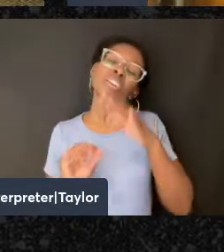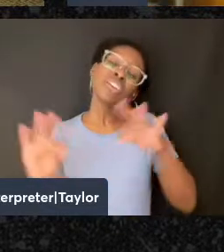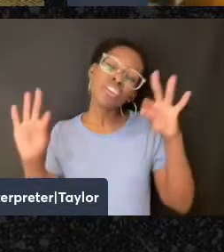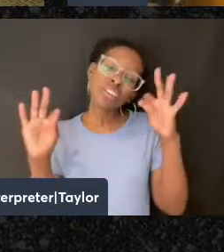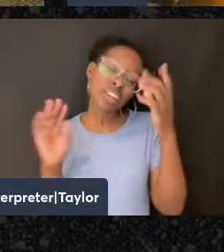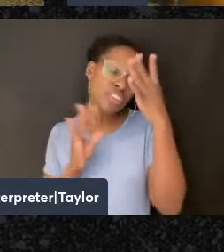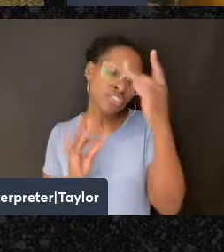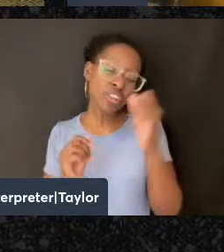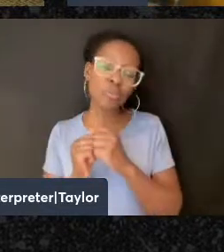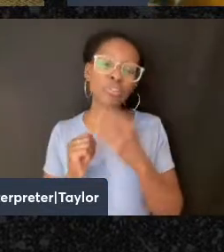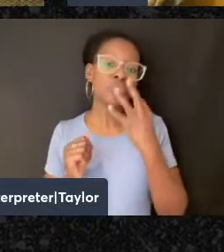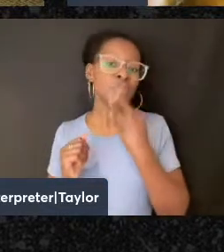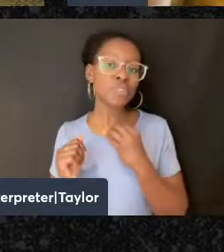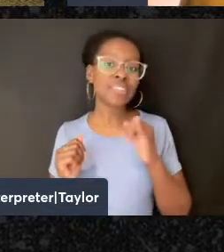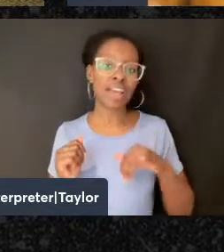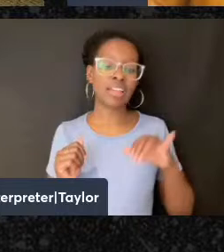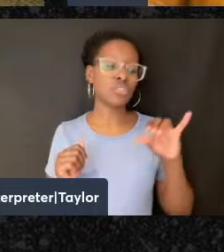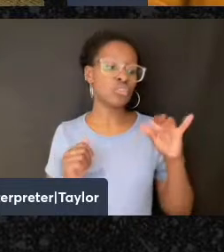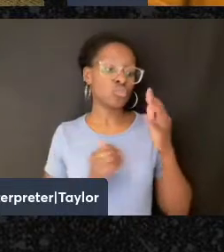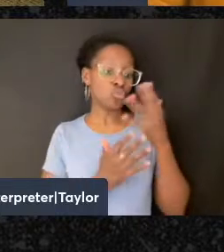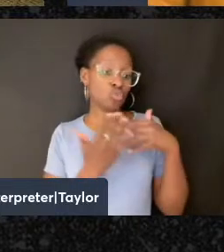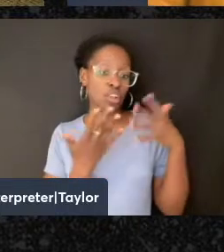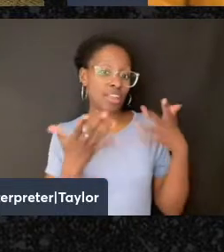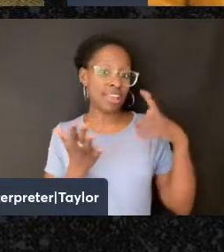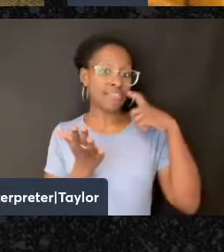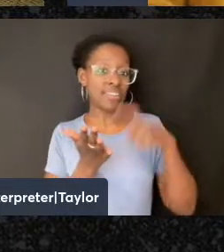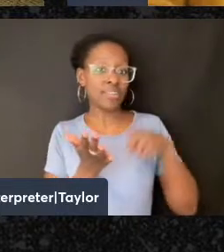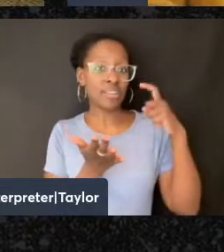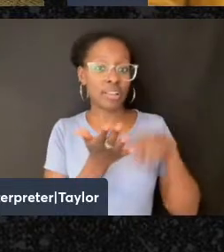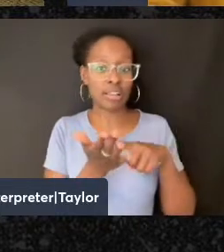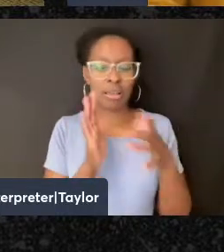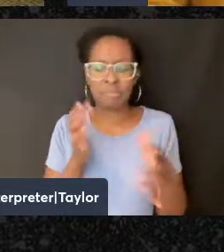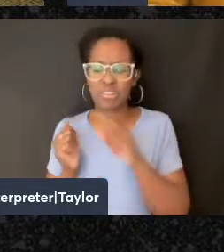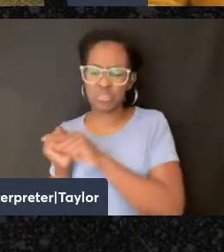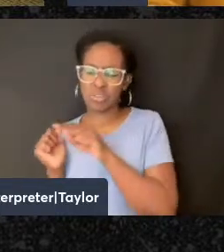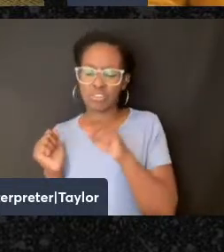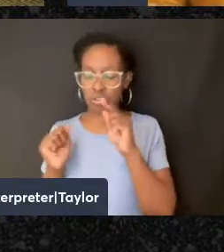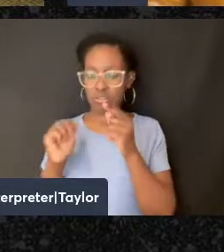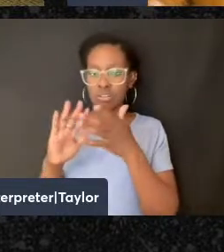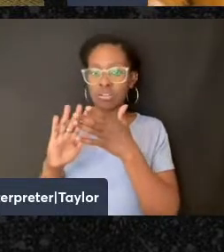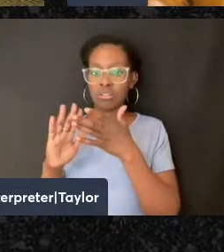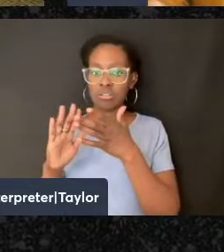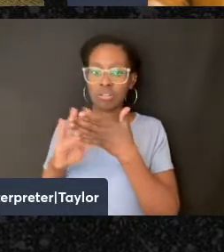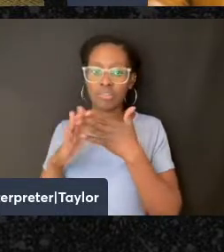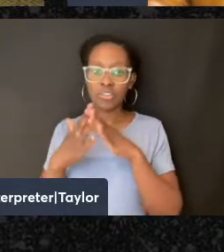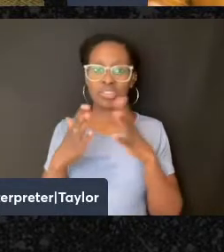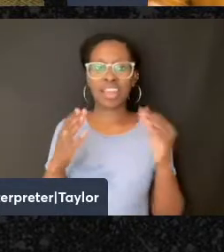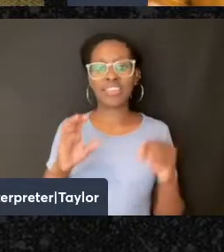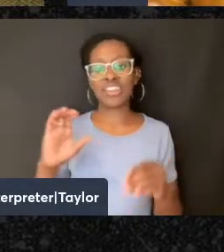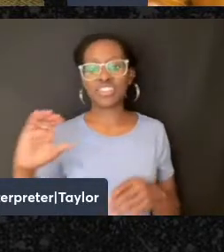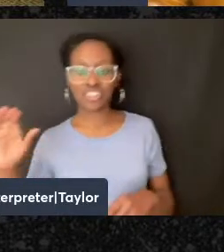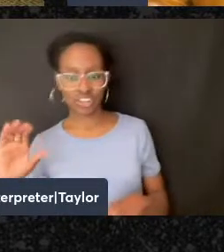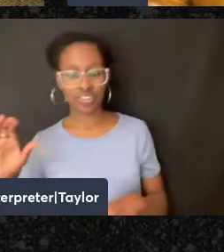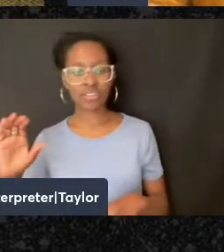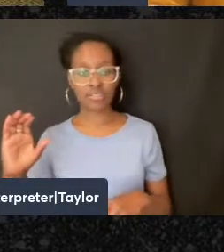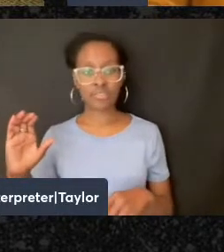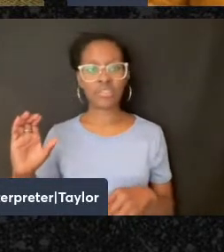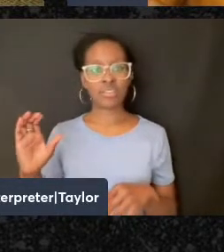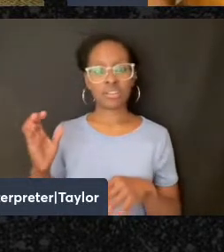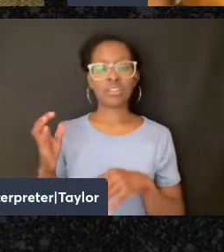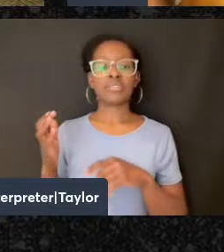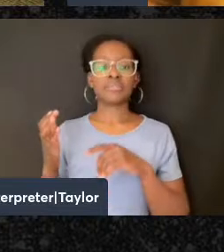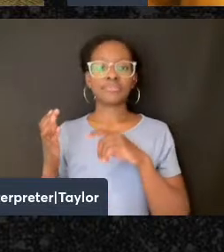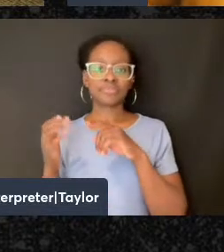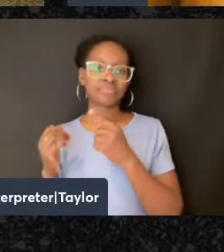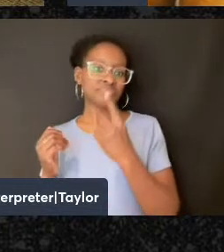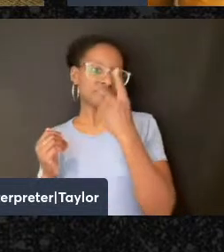sociologists have noted, compared to those other communities, and the conservative sociologist, Milton Hemelfarb famously